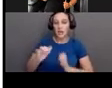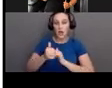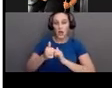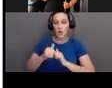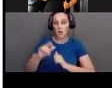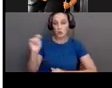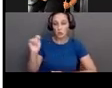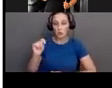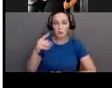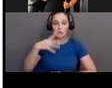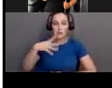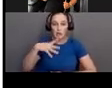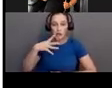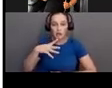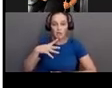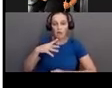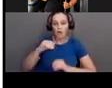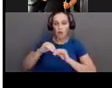saliva of young children.